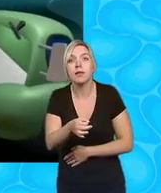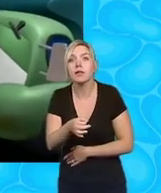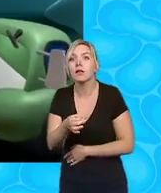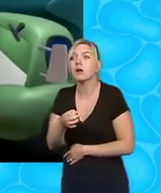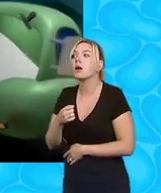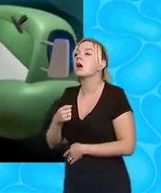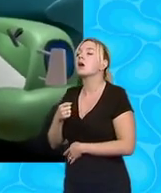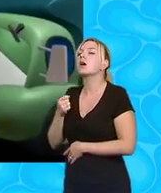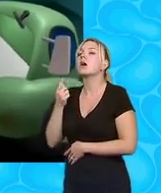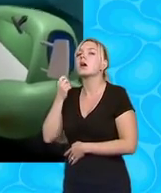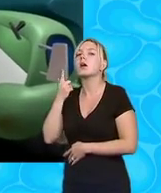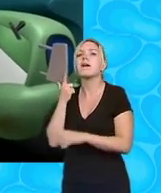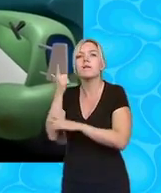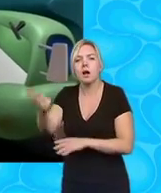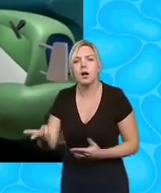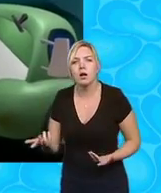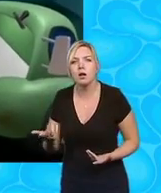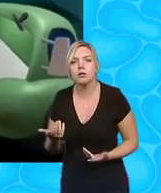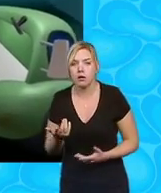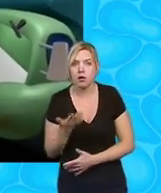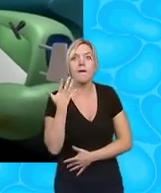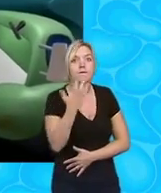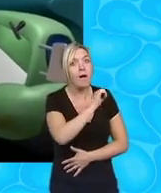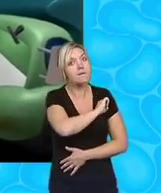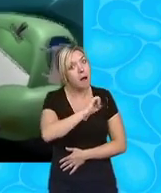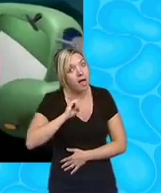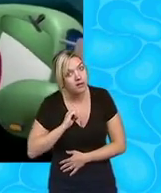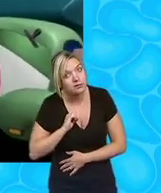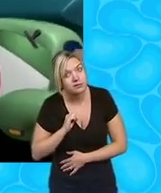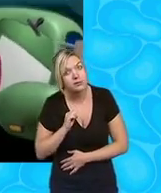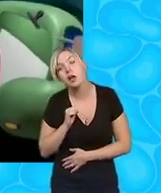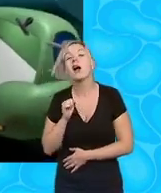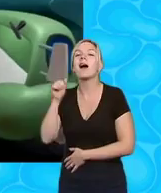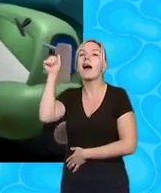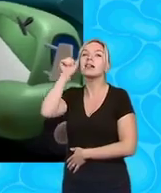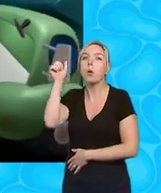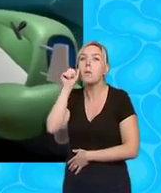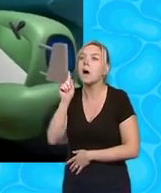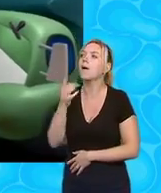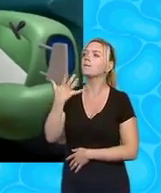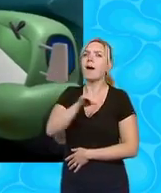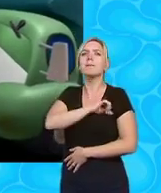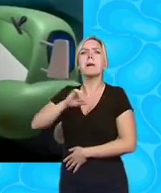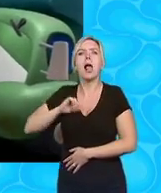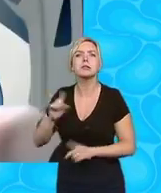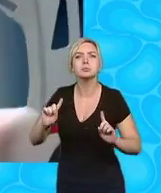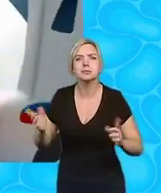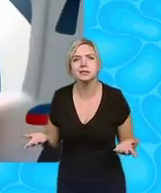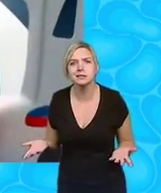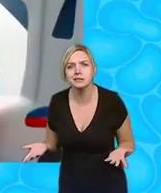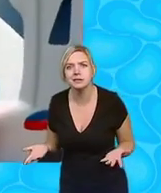so how far is that five miles I know but what is five miles oh